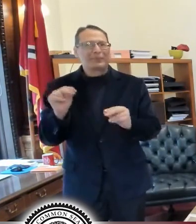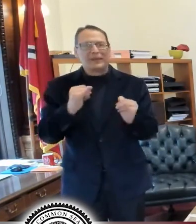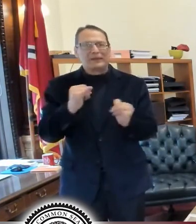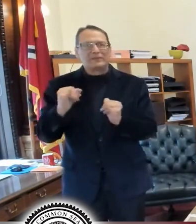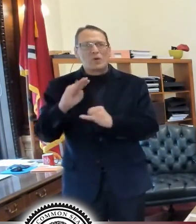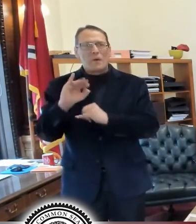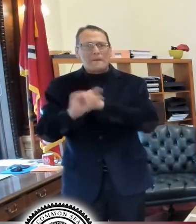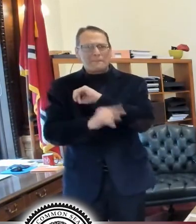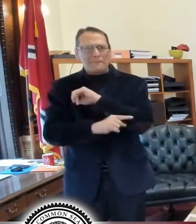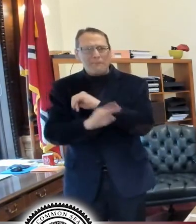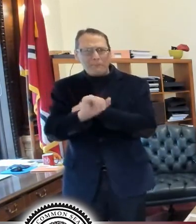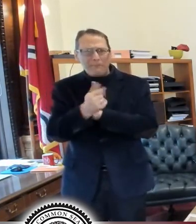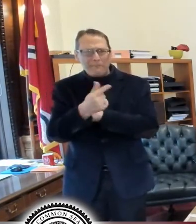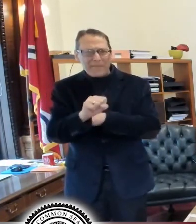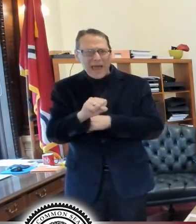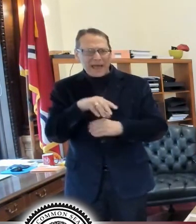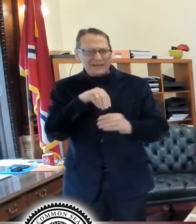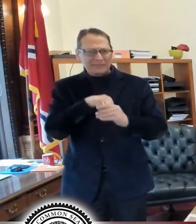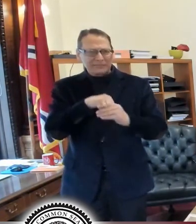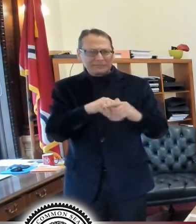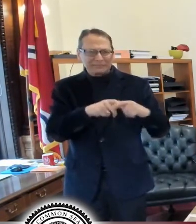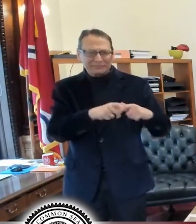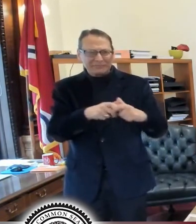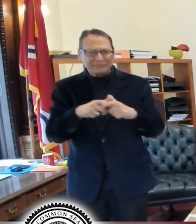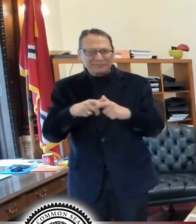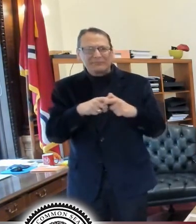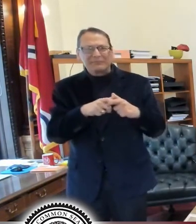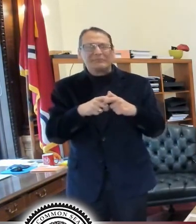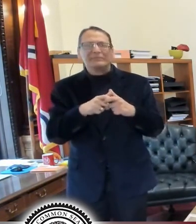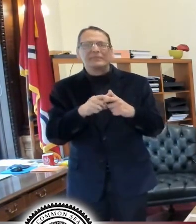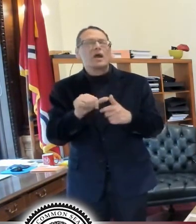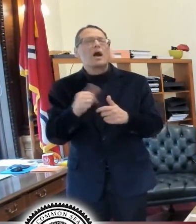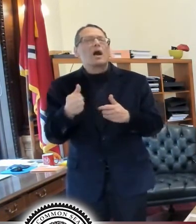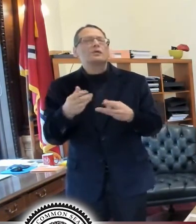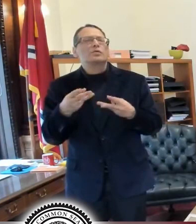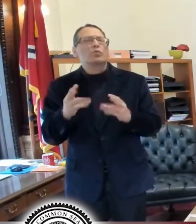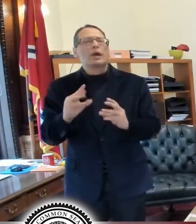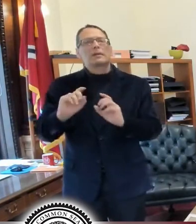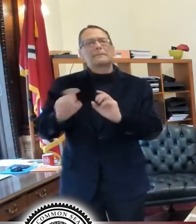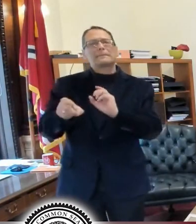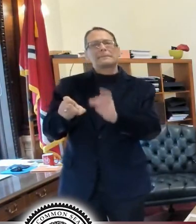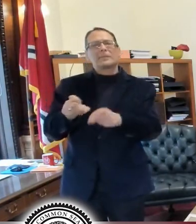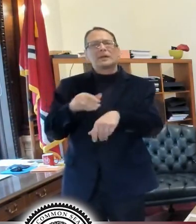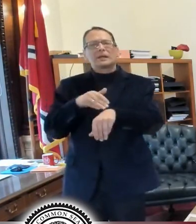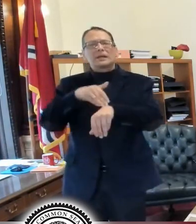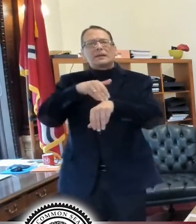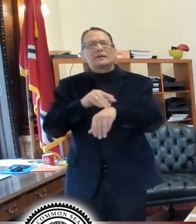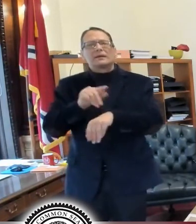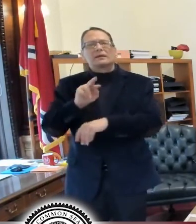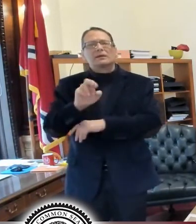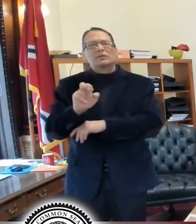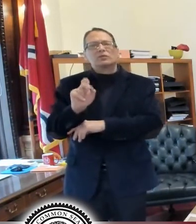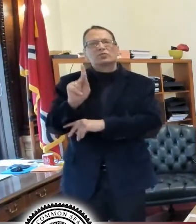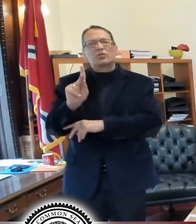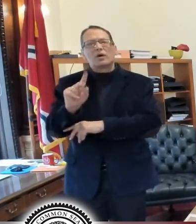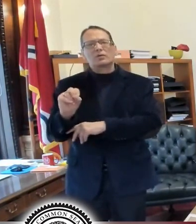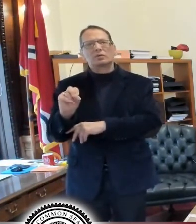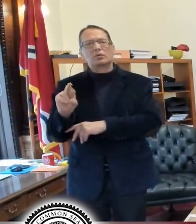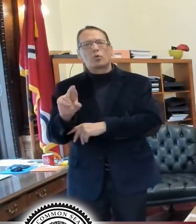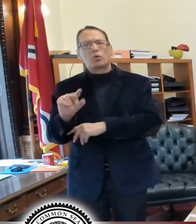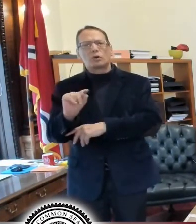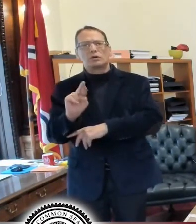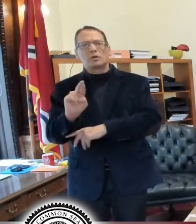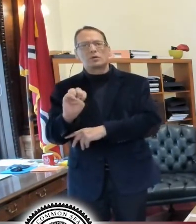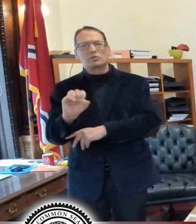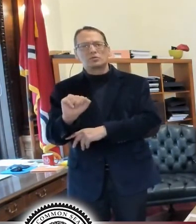bags, have, uh, have other ways of dispensing camp candy, trunk, trunk or treat, that sort of thing. So